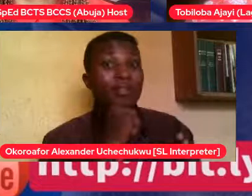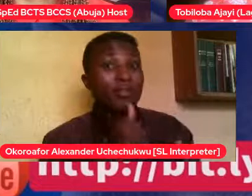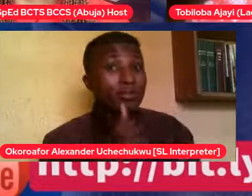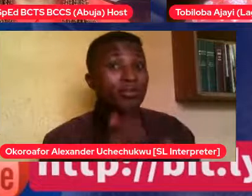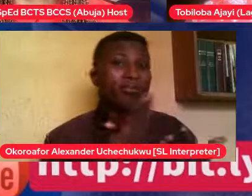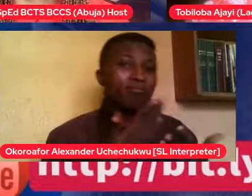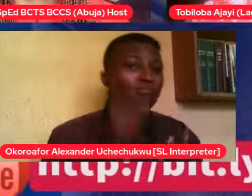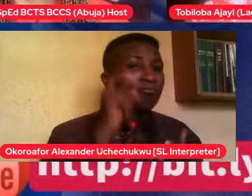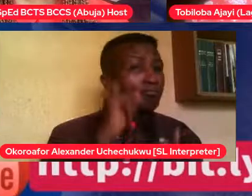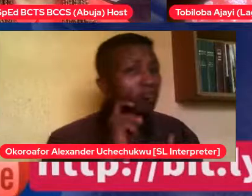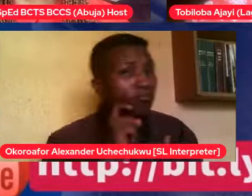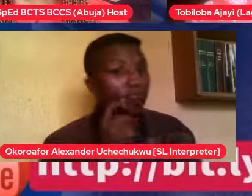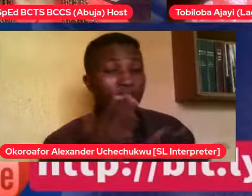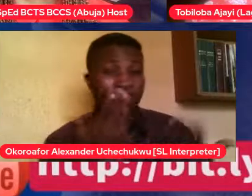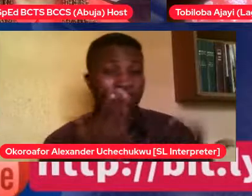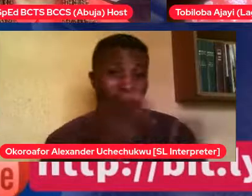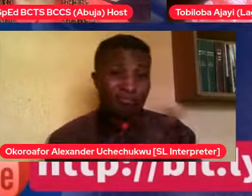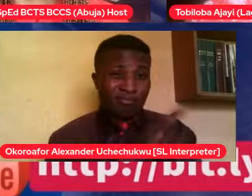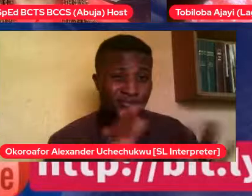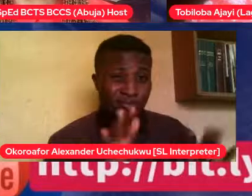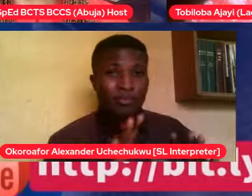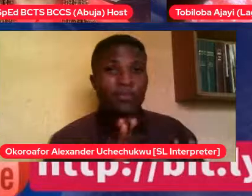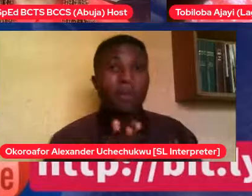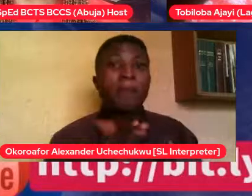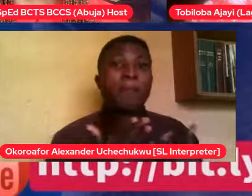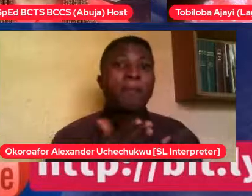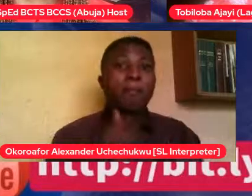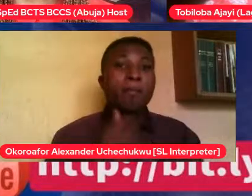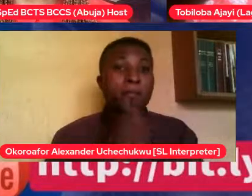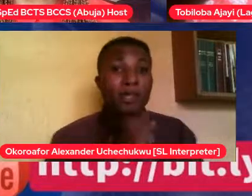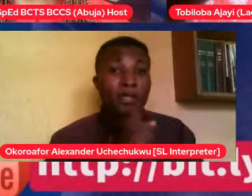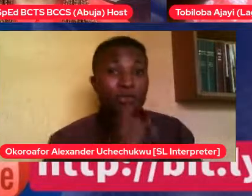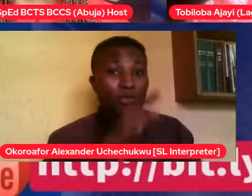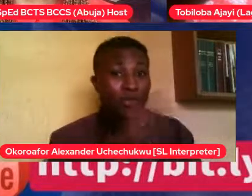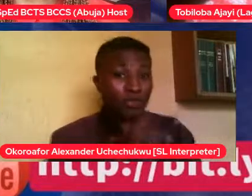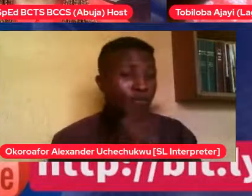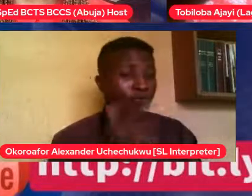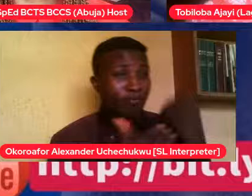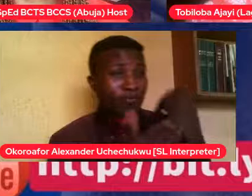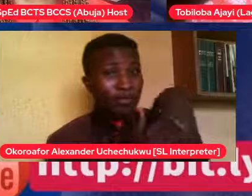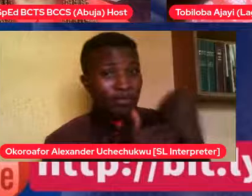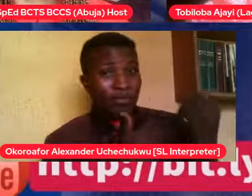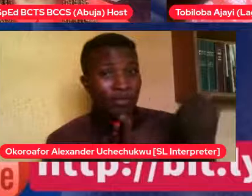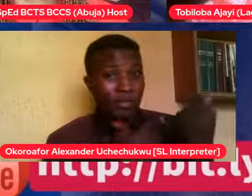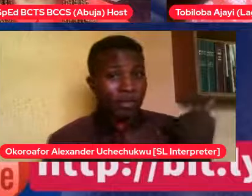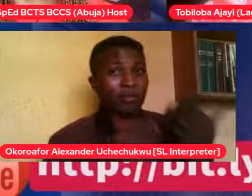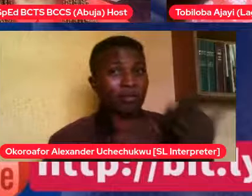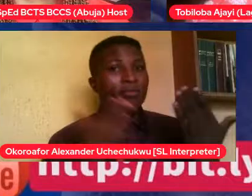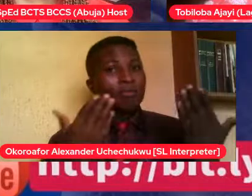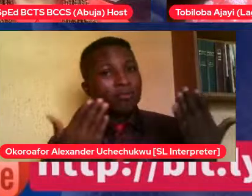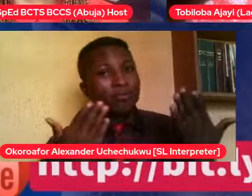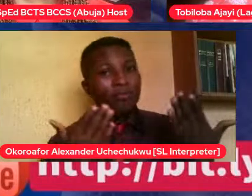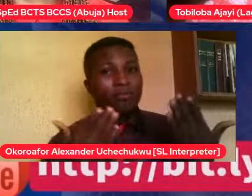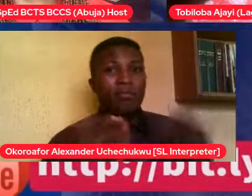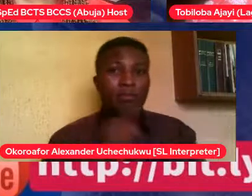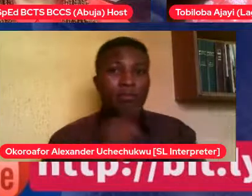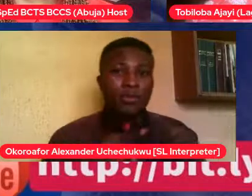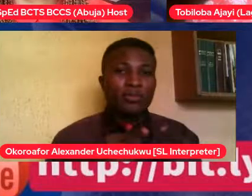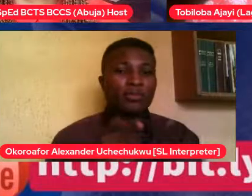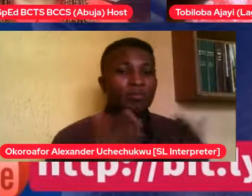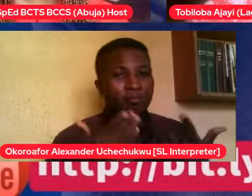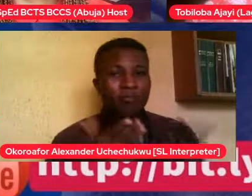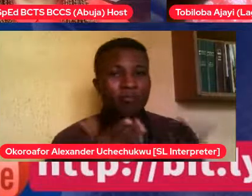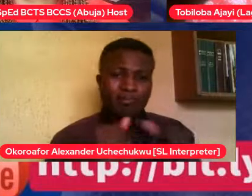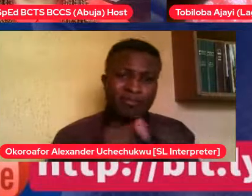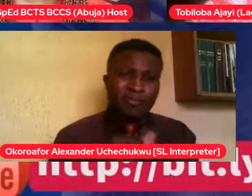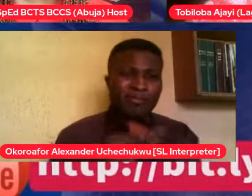experience arousal. So, you don't get married to one man that you say, okay, I'm a virgin, I'm holding myself and then when you get married, when it's